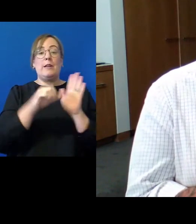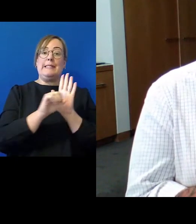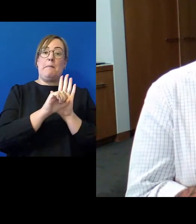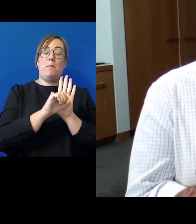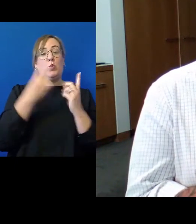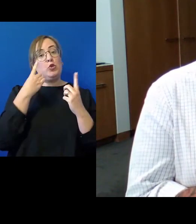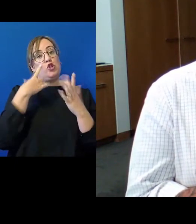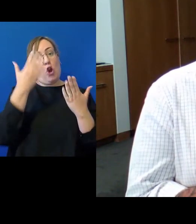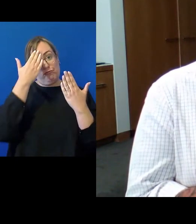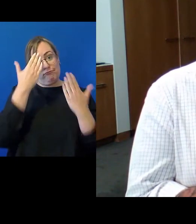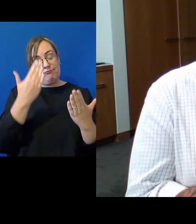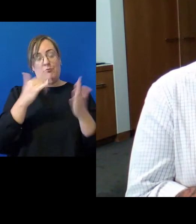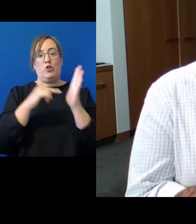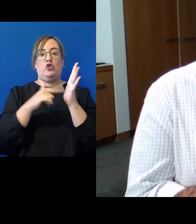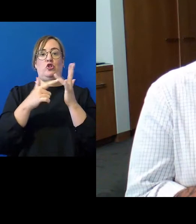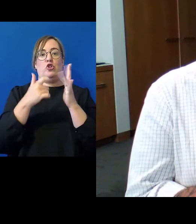even token